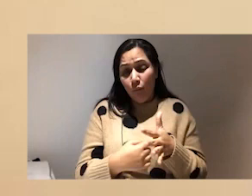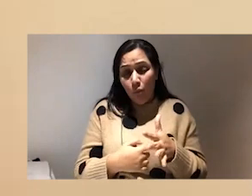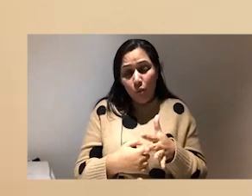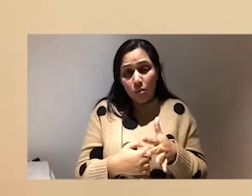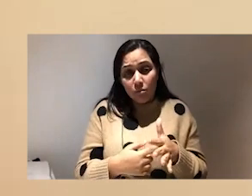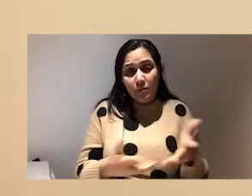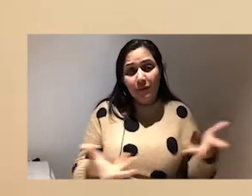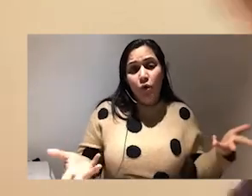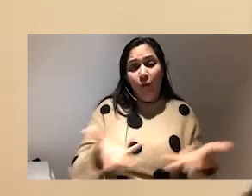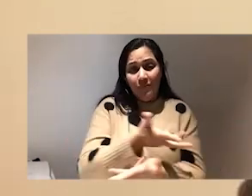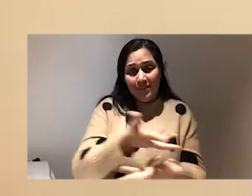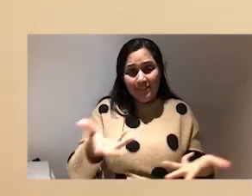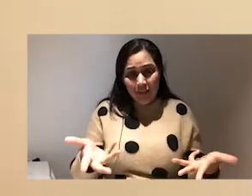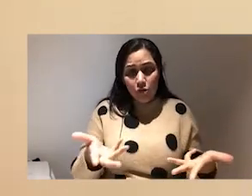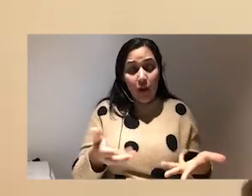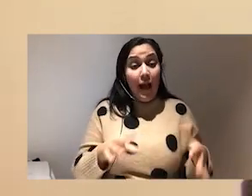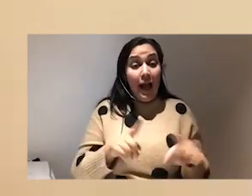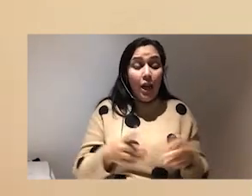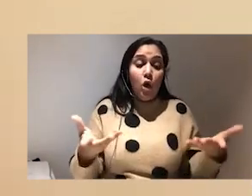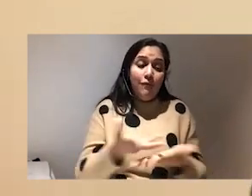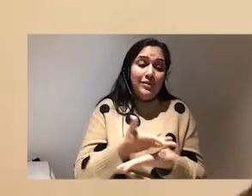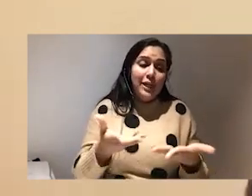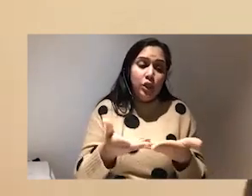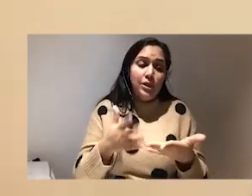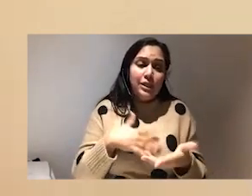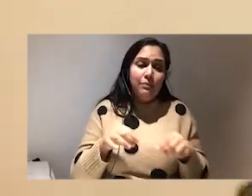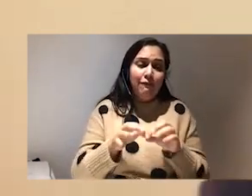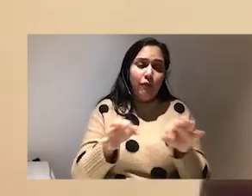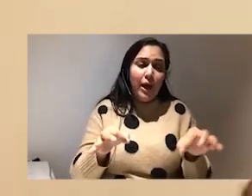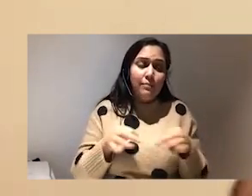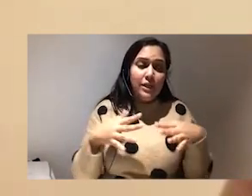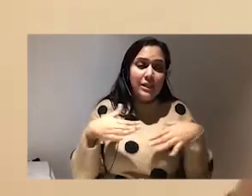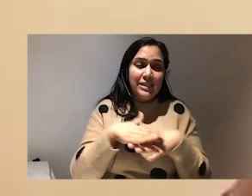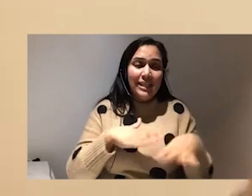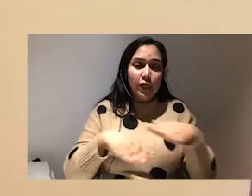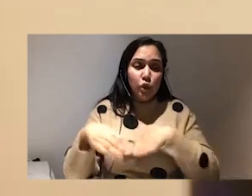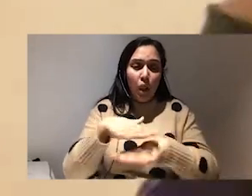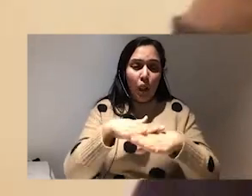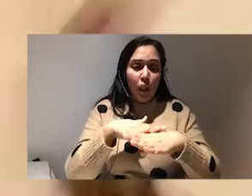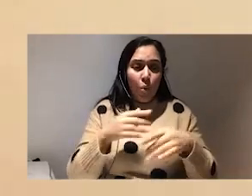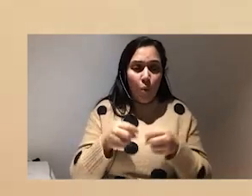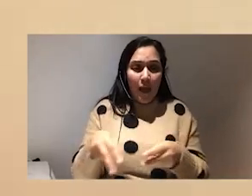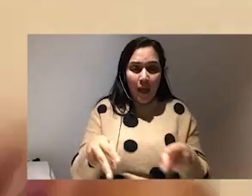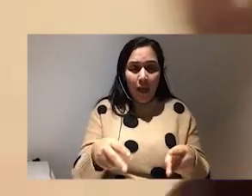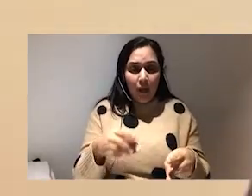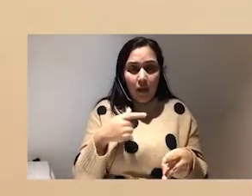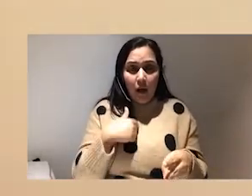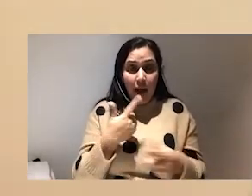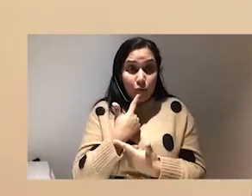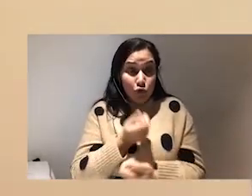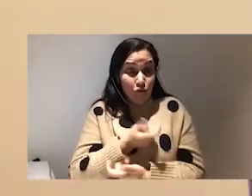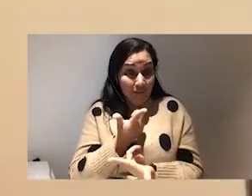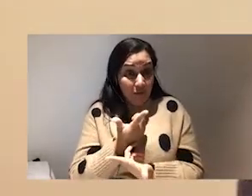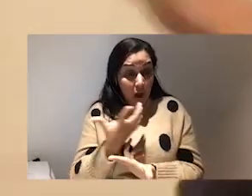make sure that conversation is framed in an intersectional way. And I say that in the first chapter, like, I shouldn't be able to write this book. I'm very grateful that I got the